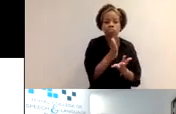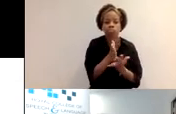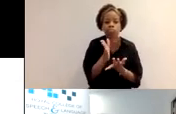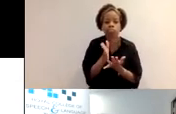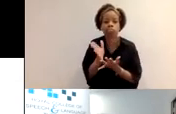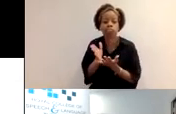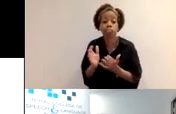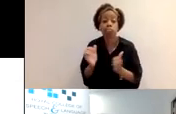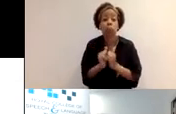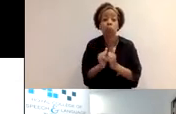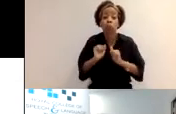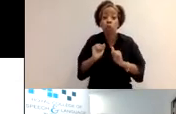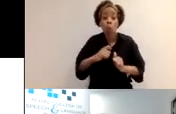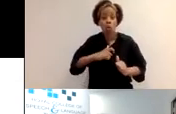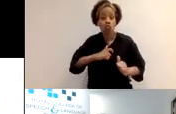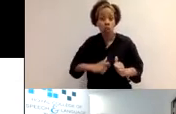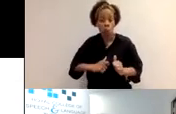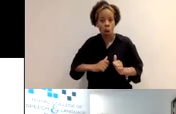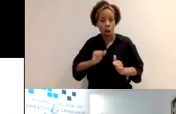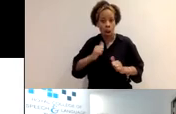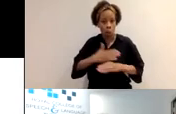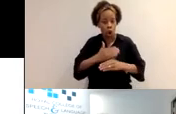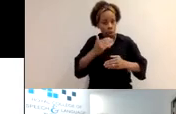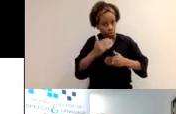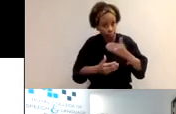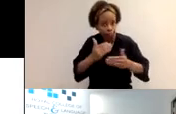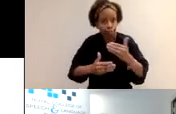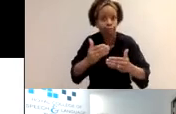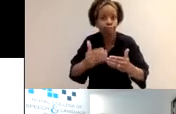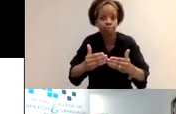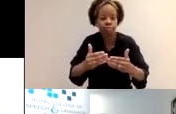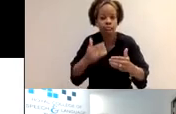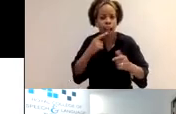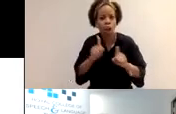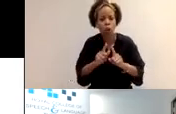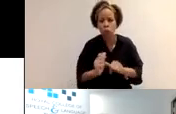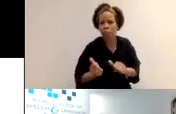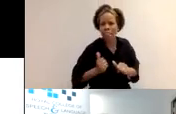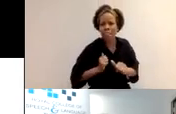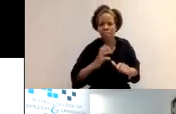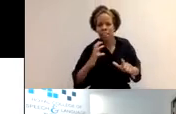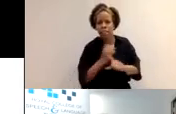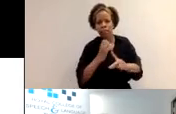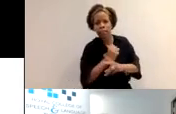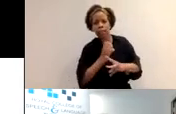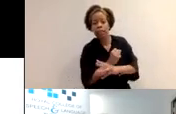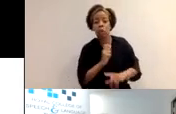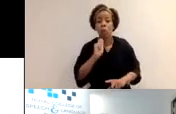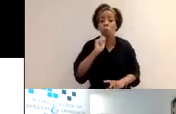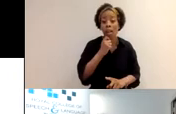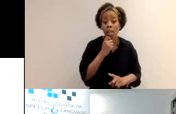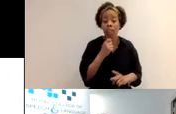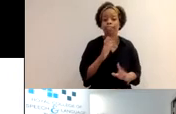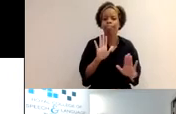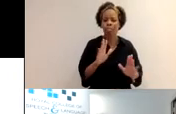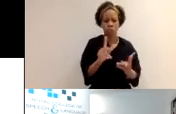So just to capture the future and kind of current practice, what we mean by that is